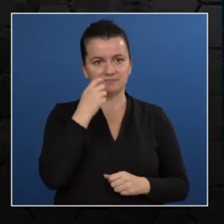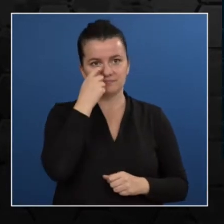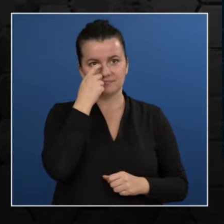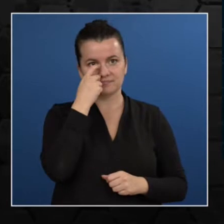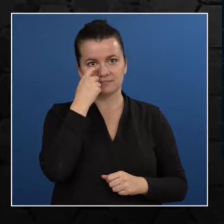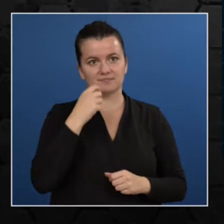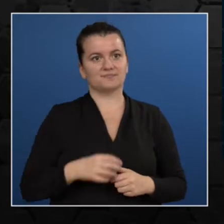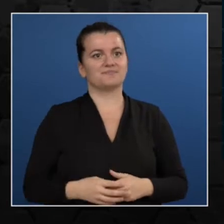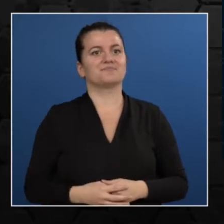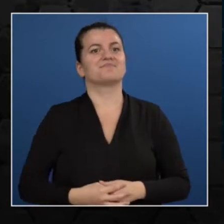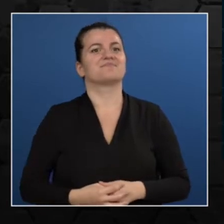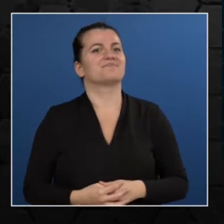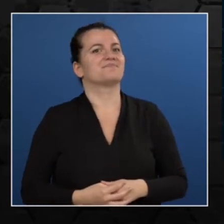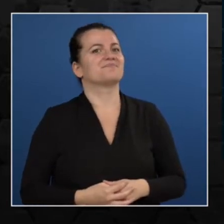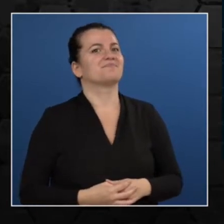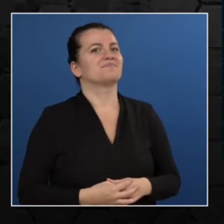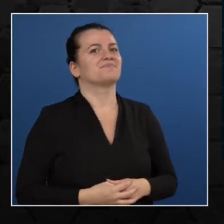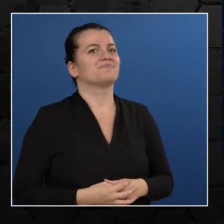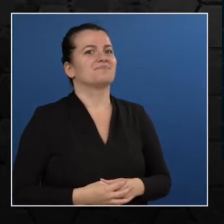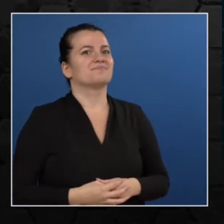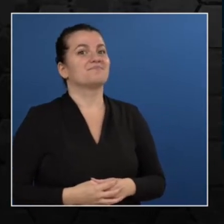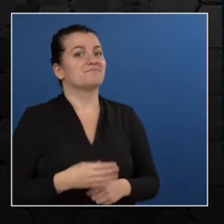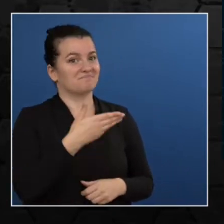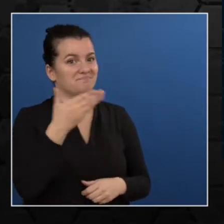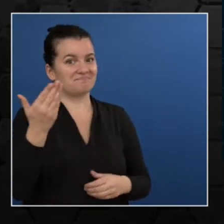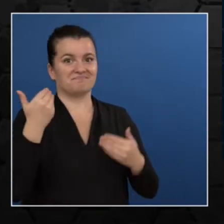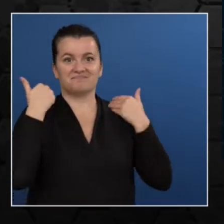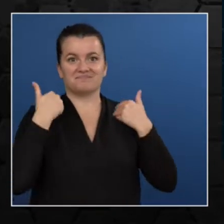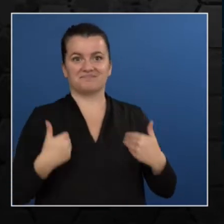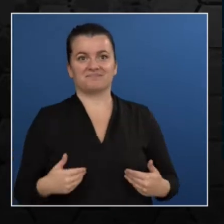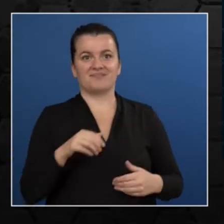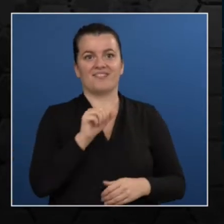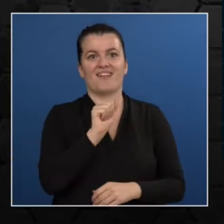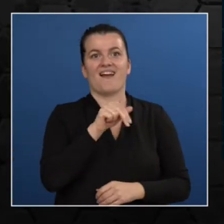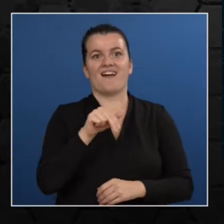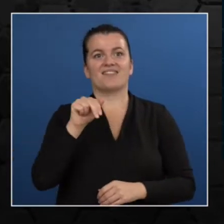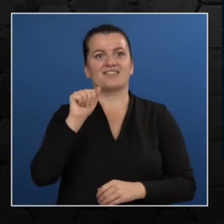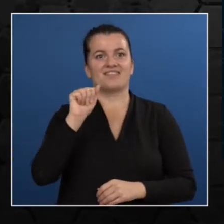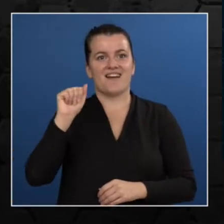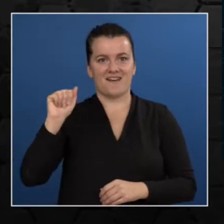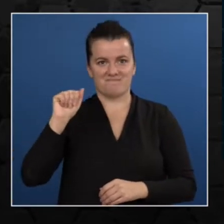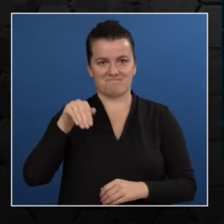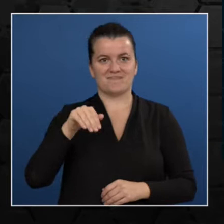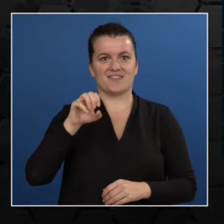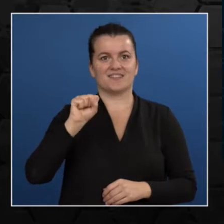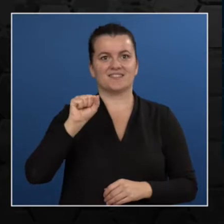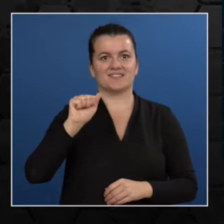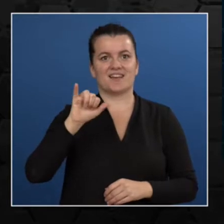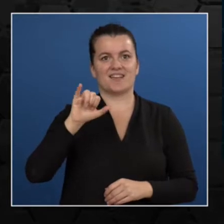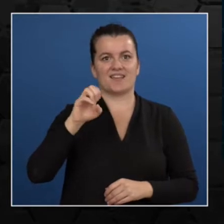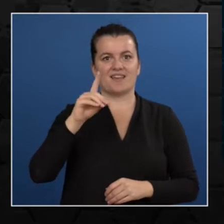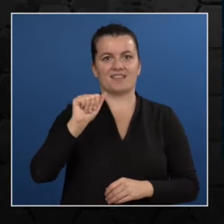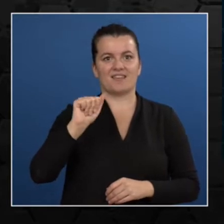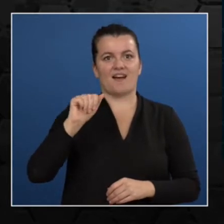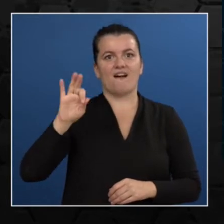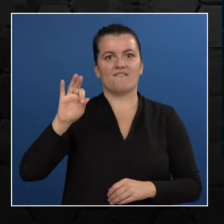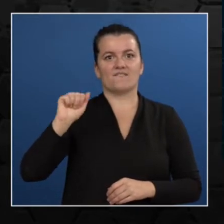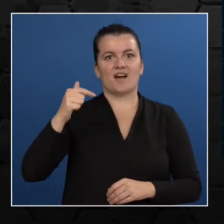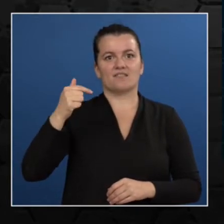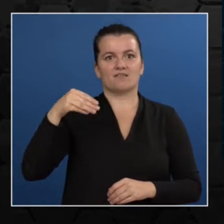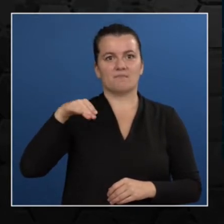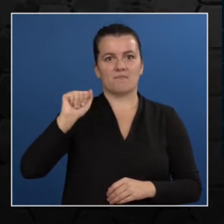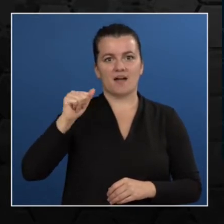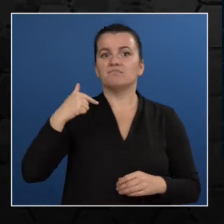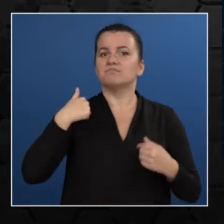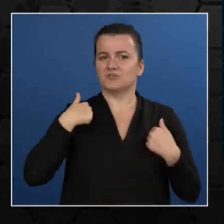So hello to all of you. I'm Anam Sayeda Fatima and I'm Microsoft Learn Student Ambassador of Oman. I would like